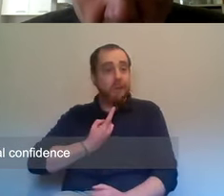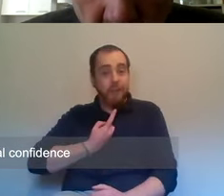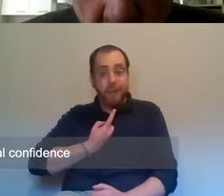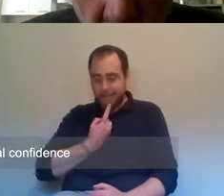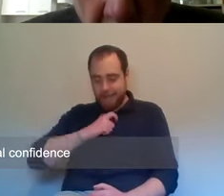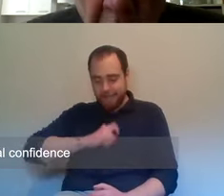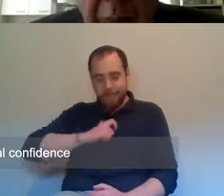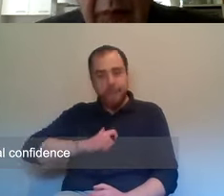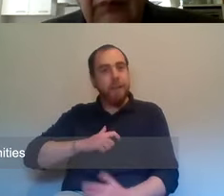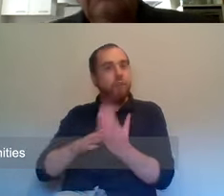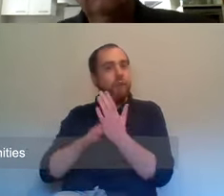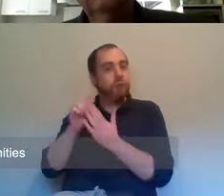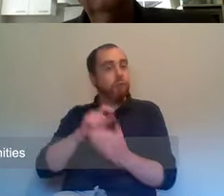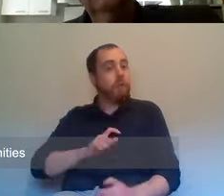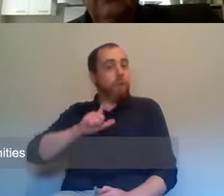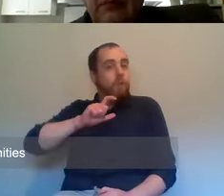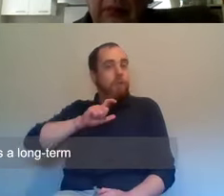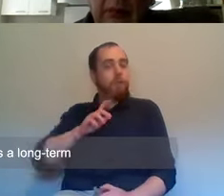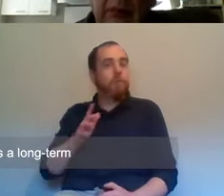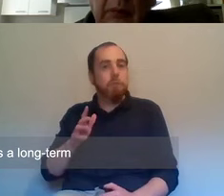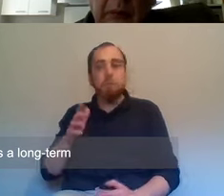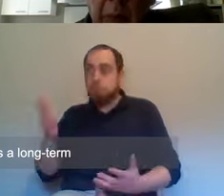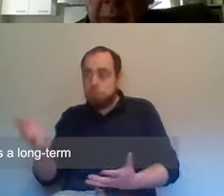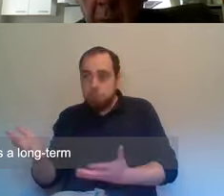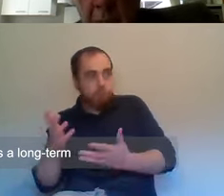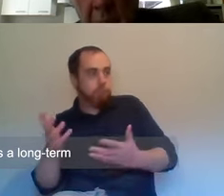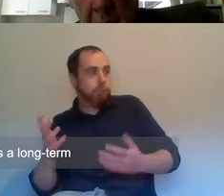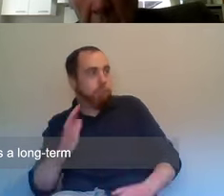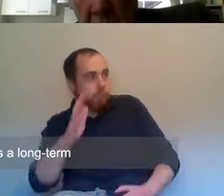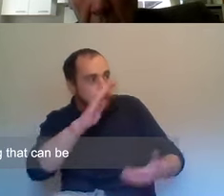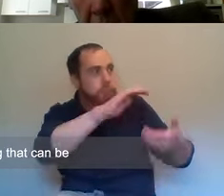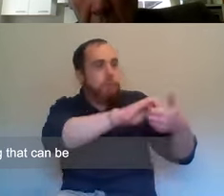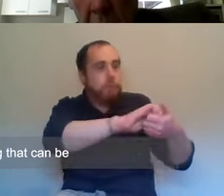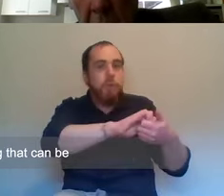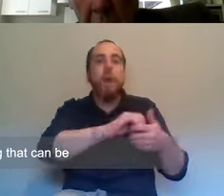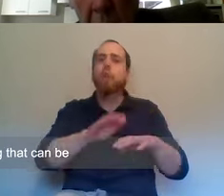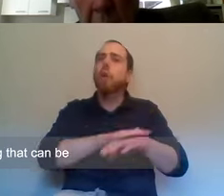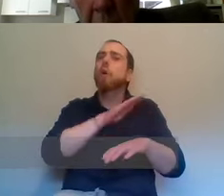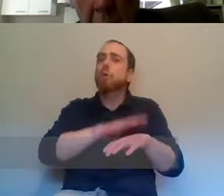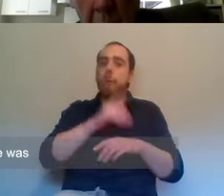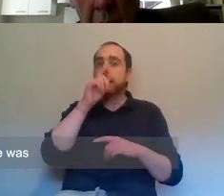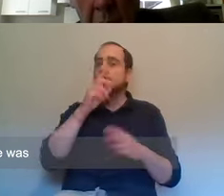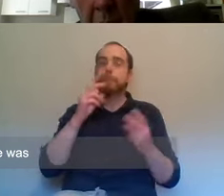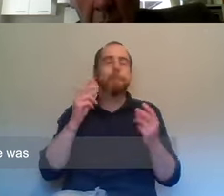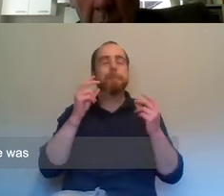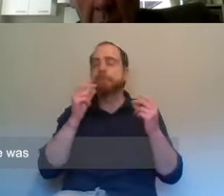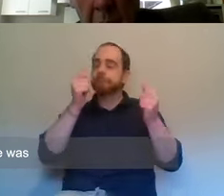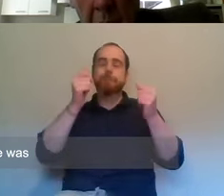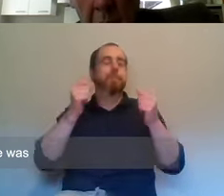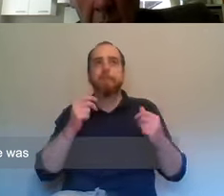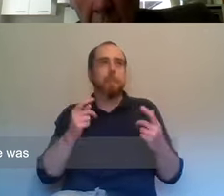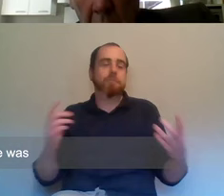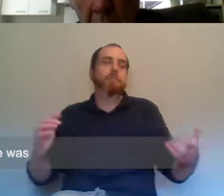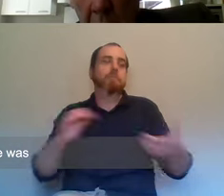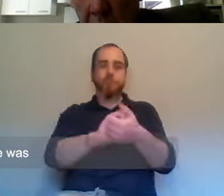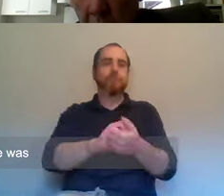confidence in those communities to reach out. Ultimately, it's a long-term project. not something that can be done instantly, but there was a definite, it